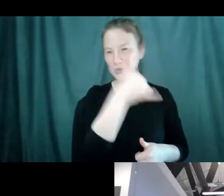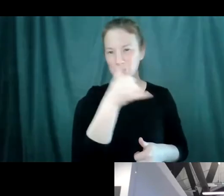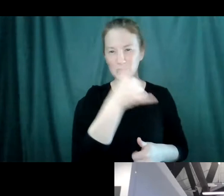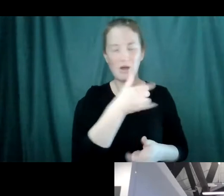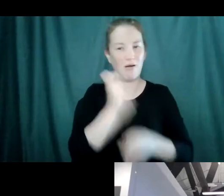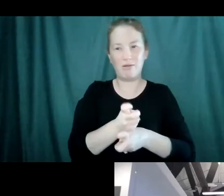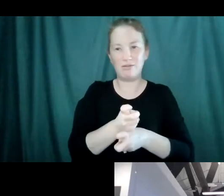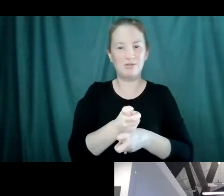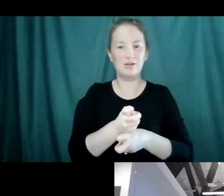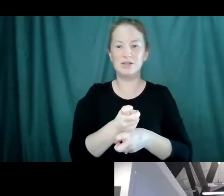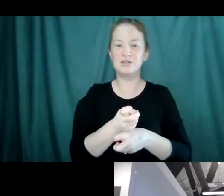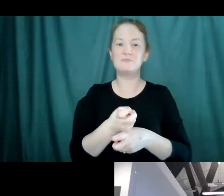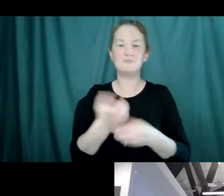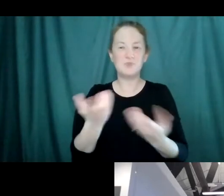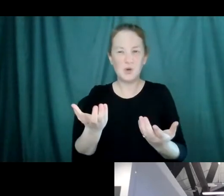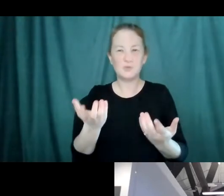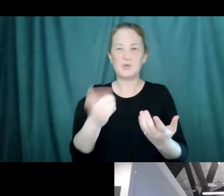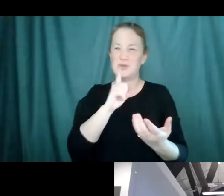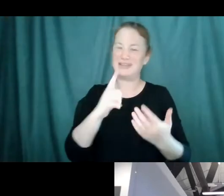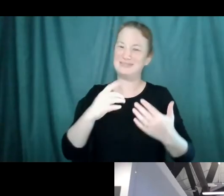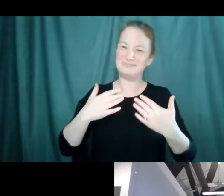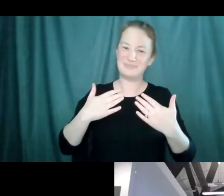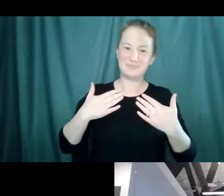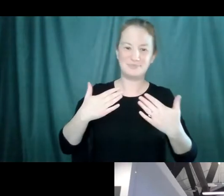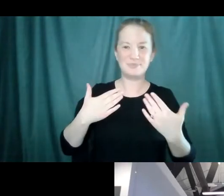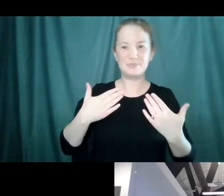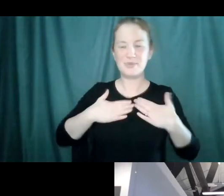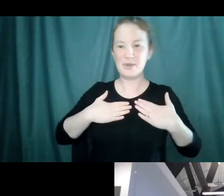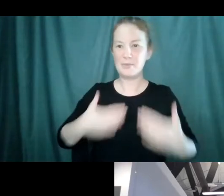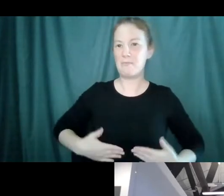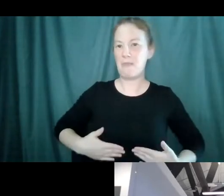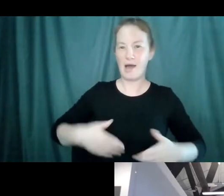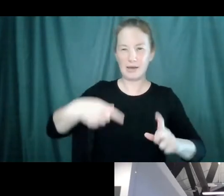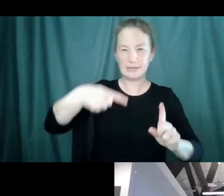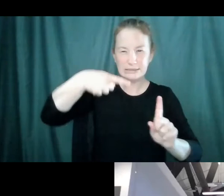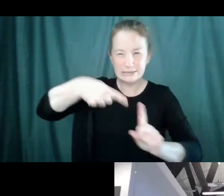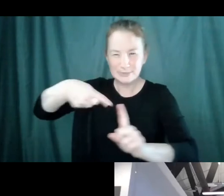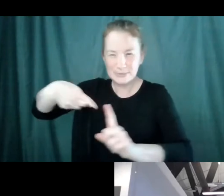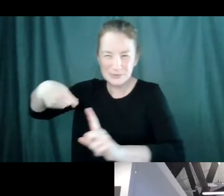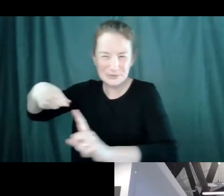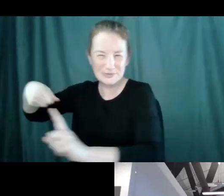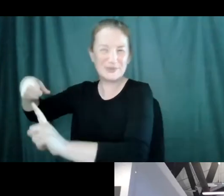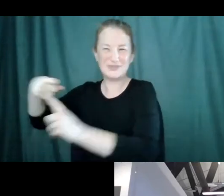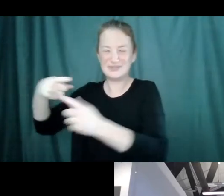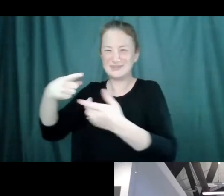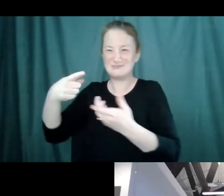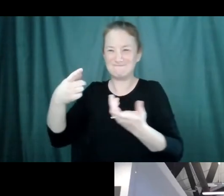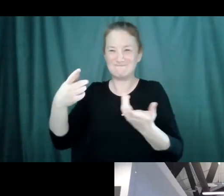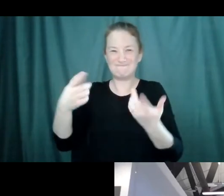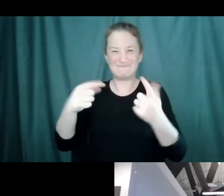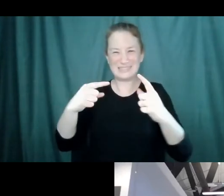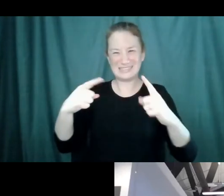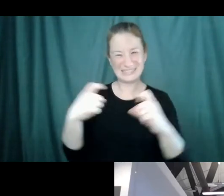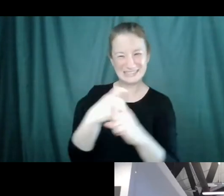on that occurs as different from you when you start with something that is. Does that make sense?